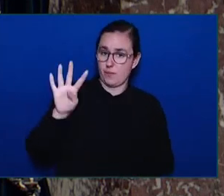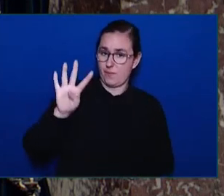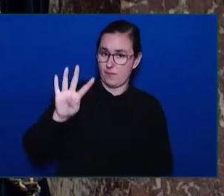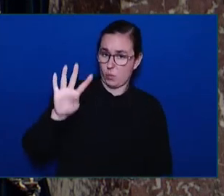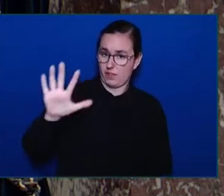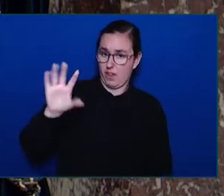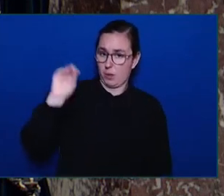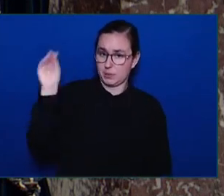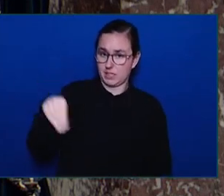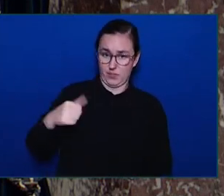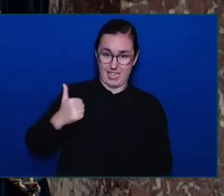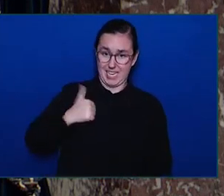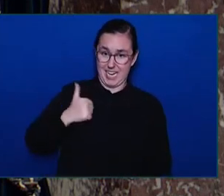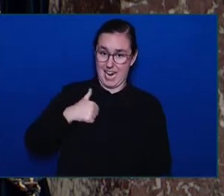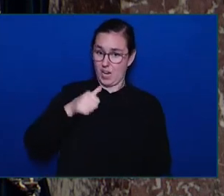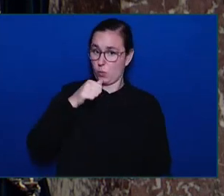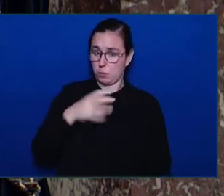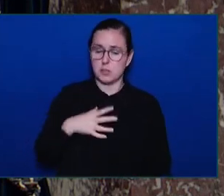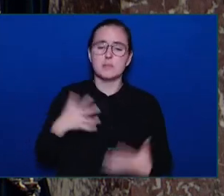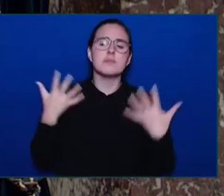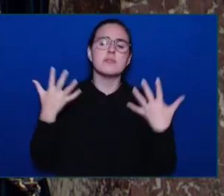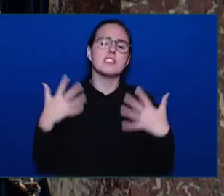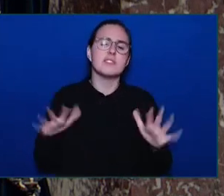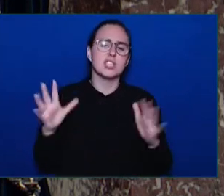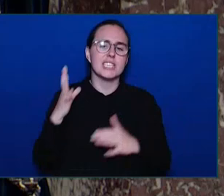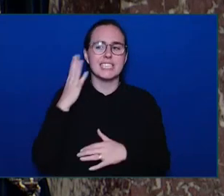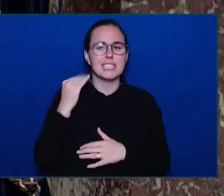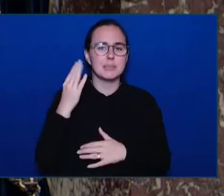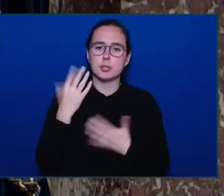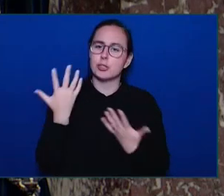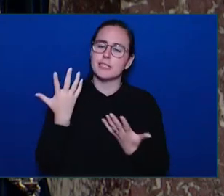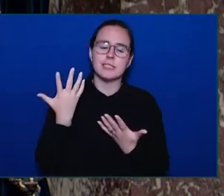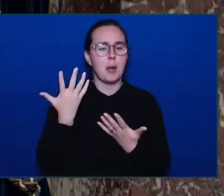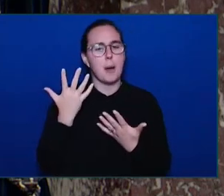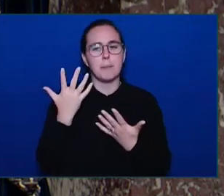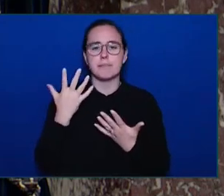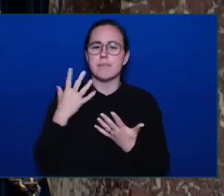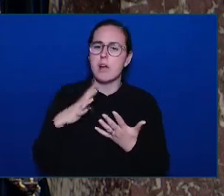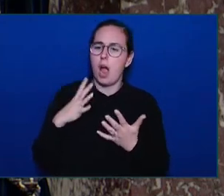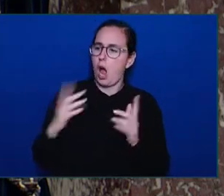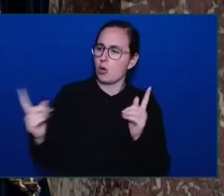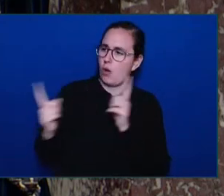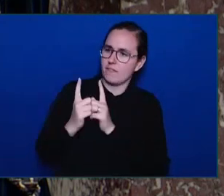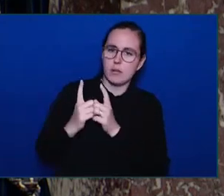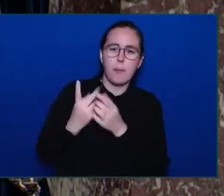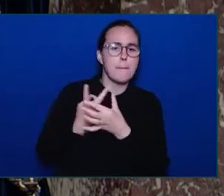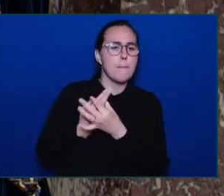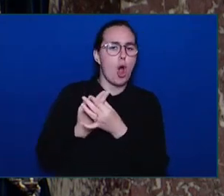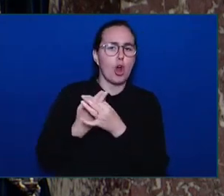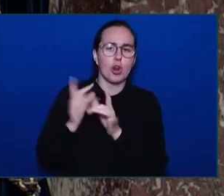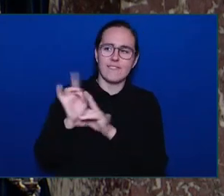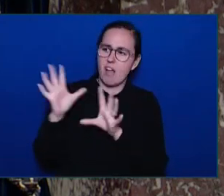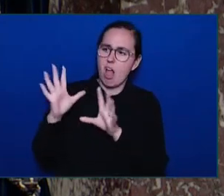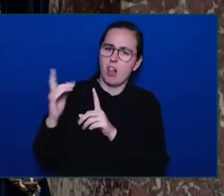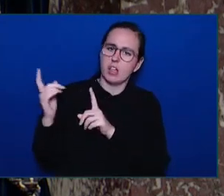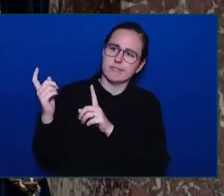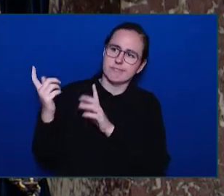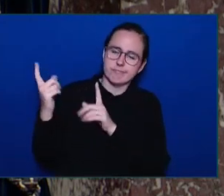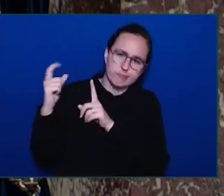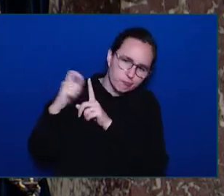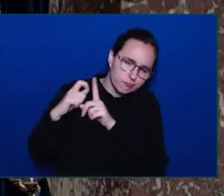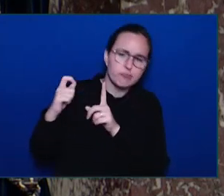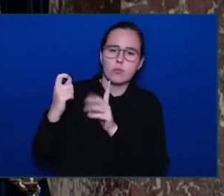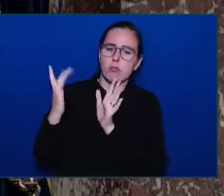intimate partner violence, and this rate is increasing. The numbers are even higher for Indigenous women and girls